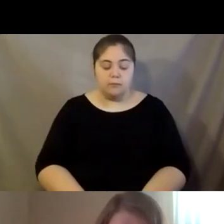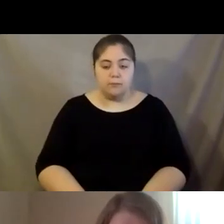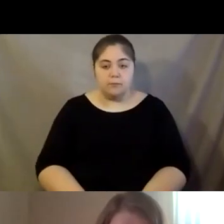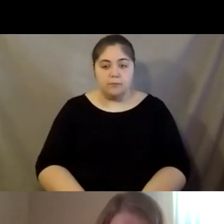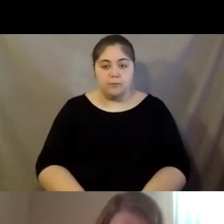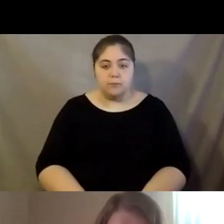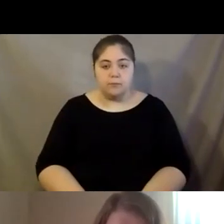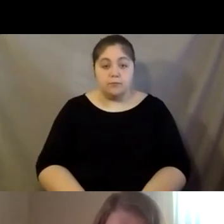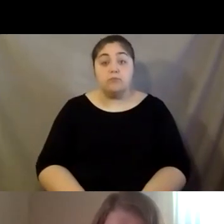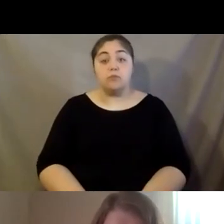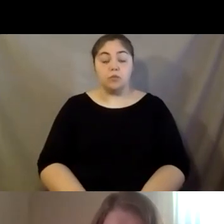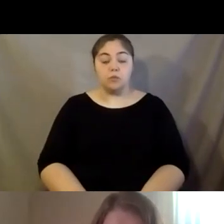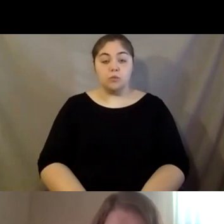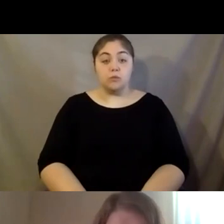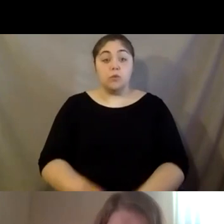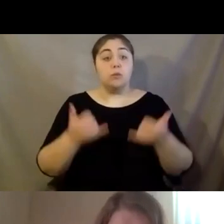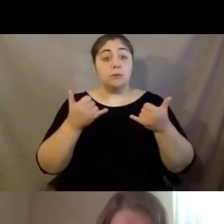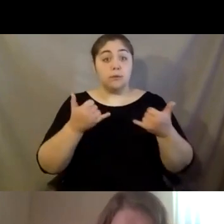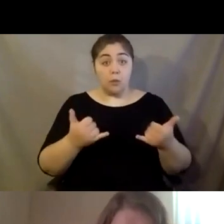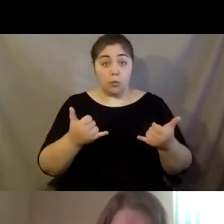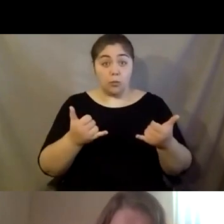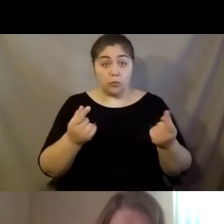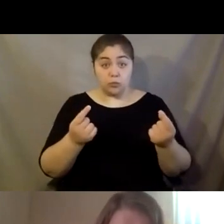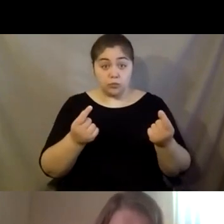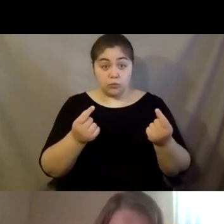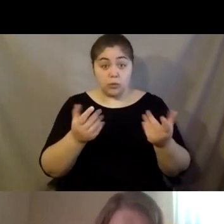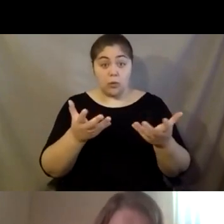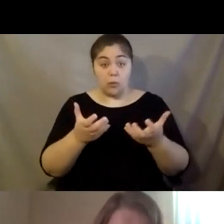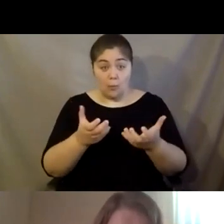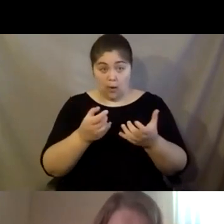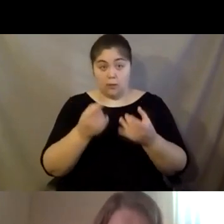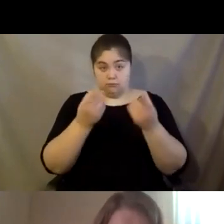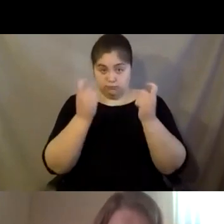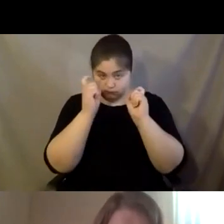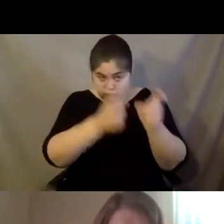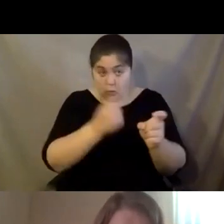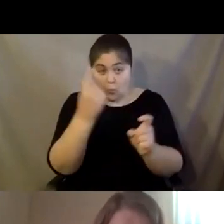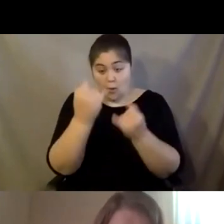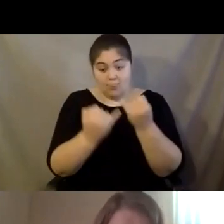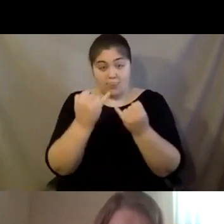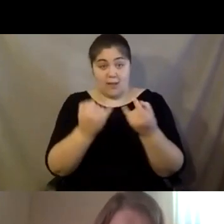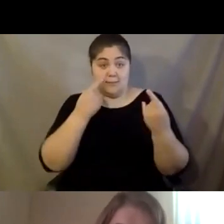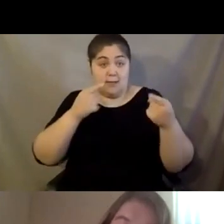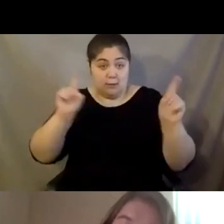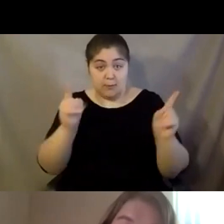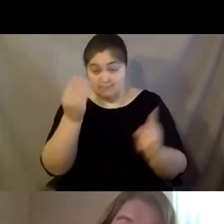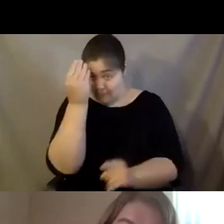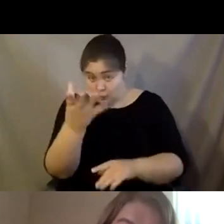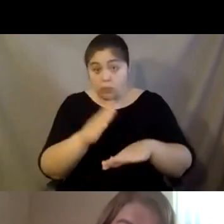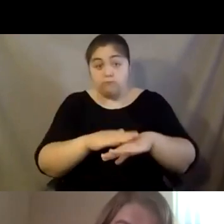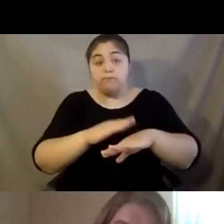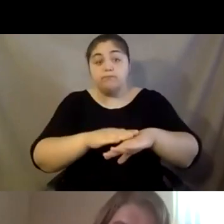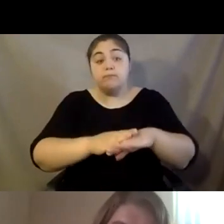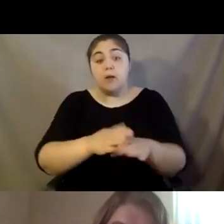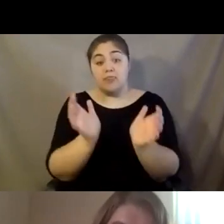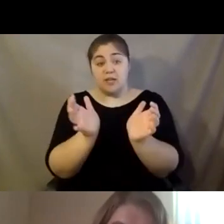So with that, I want to give you one last announcement before we begin. The chat feature is disabled. However, you can ask